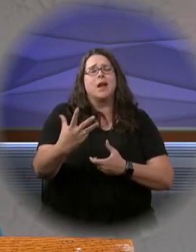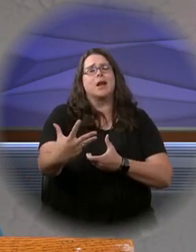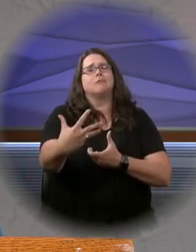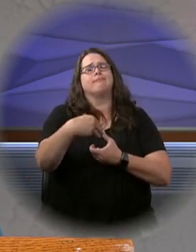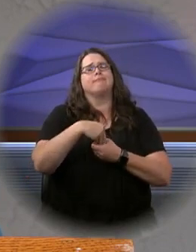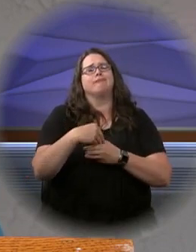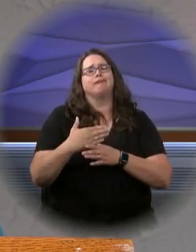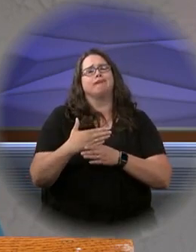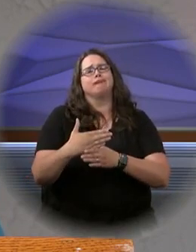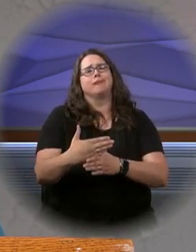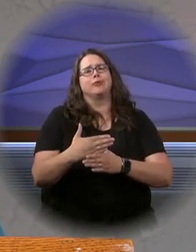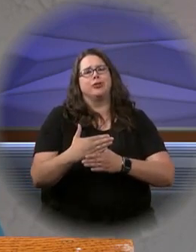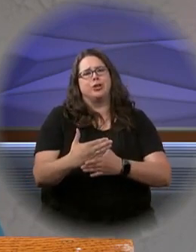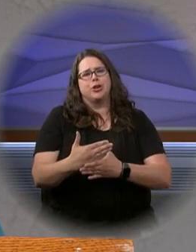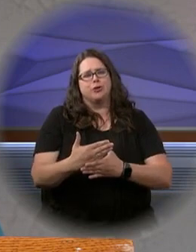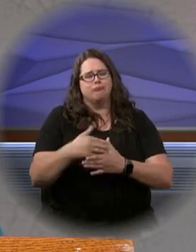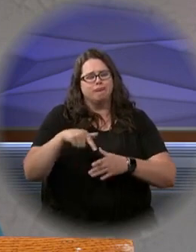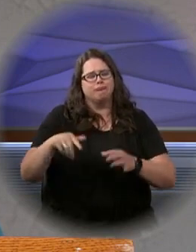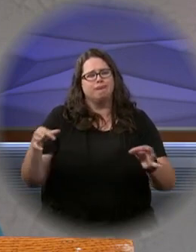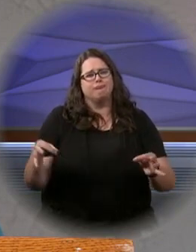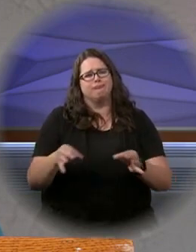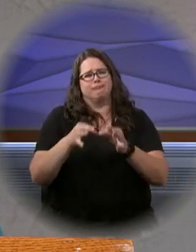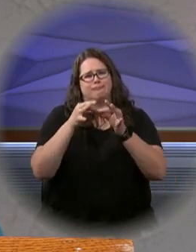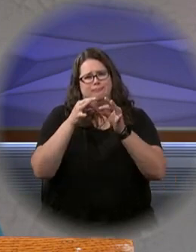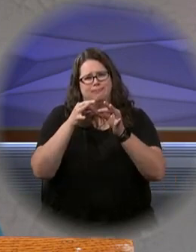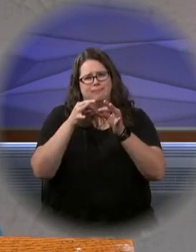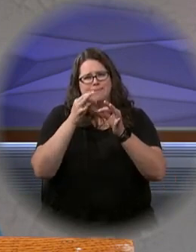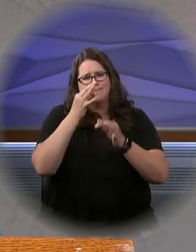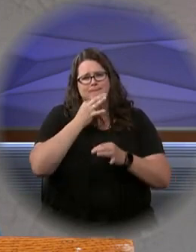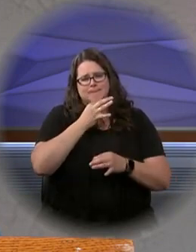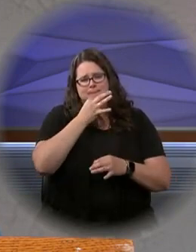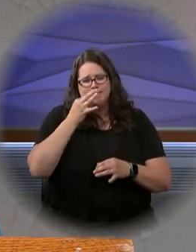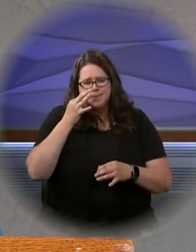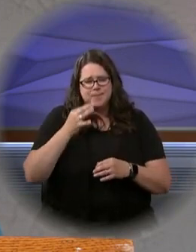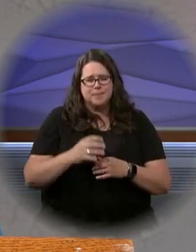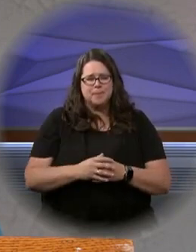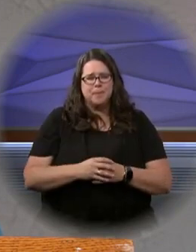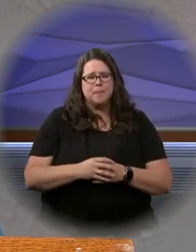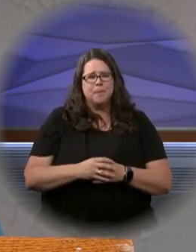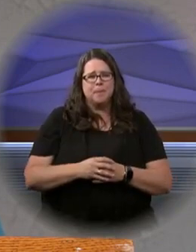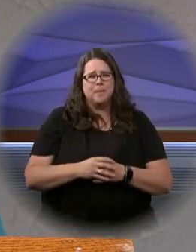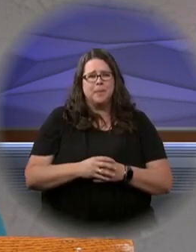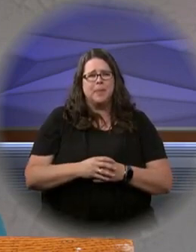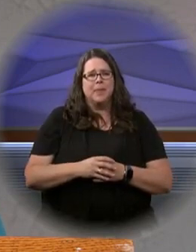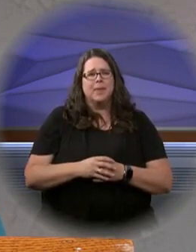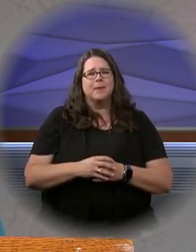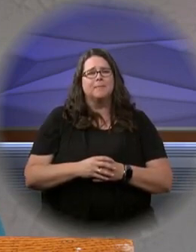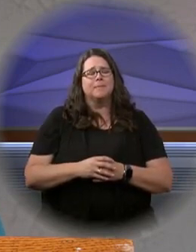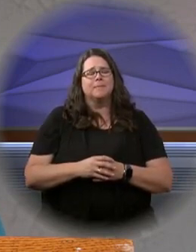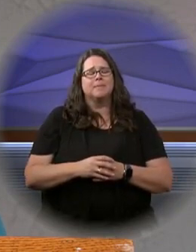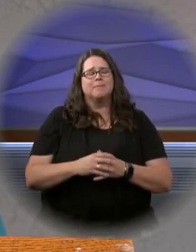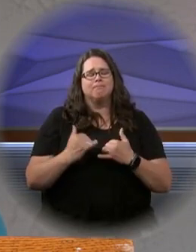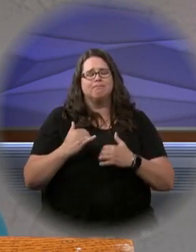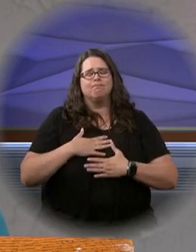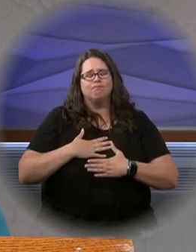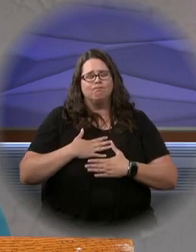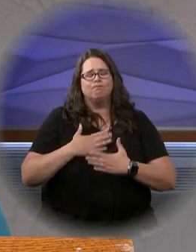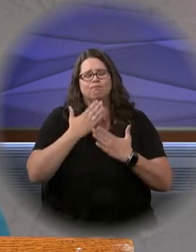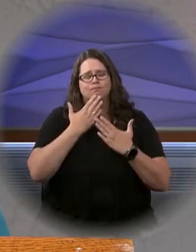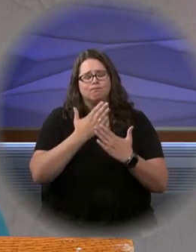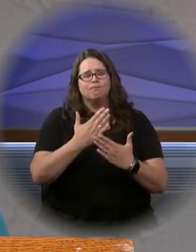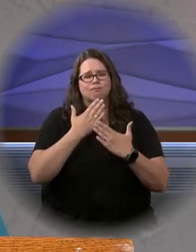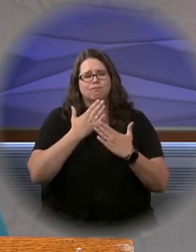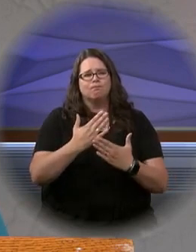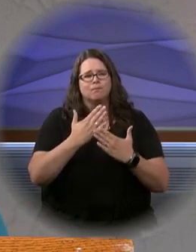hearing were able to share with us in this Eucharistic celebration. It is with continued